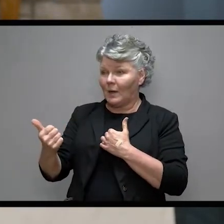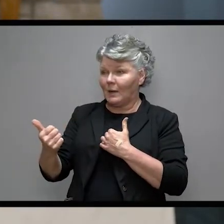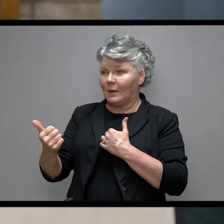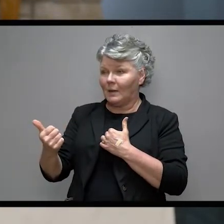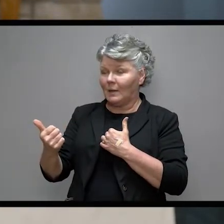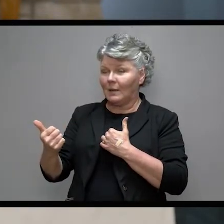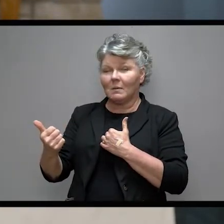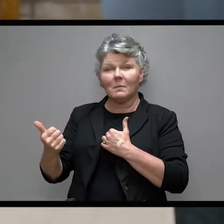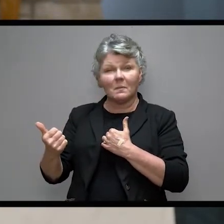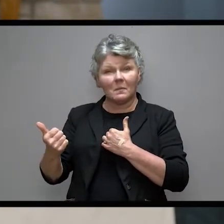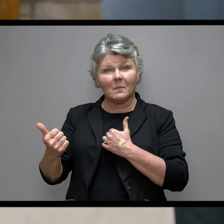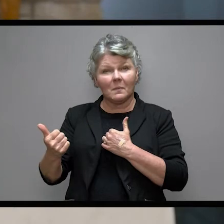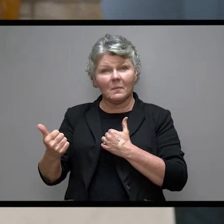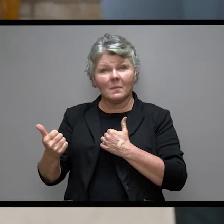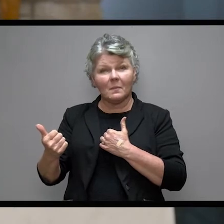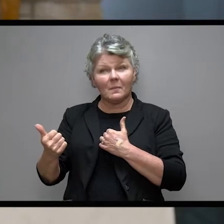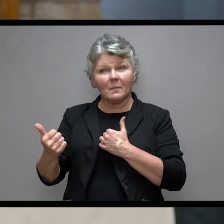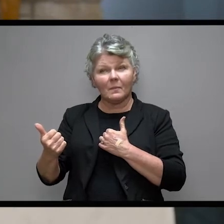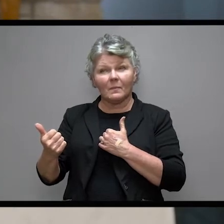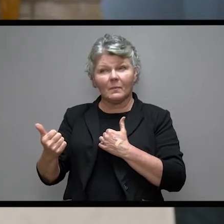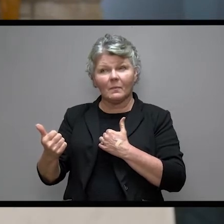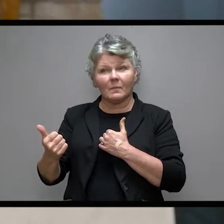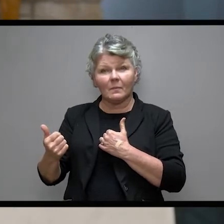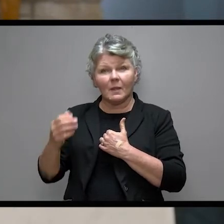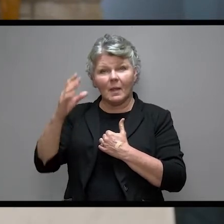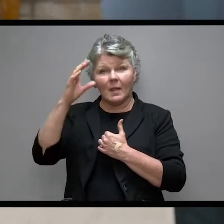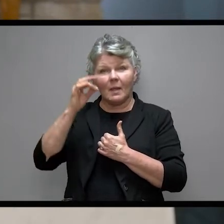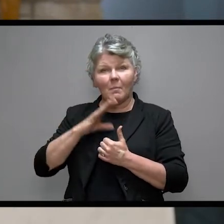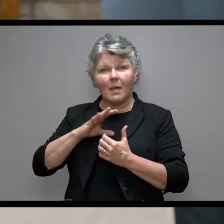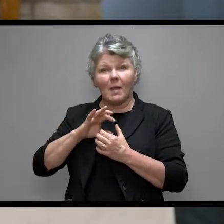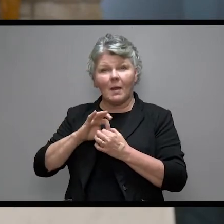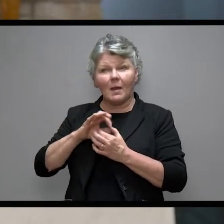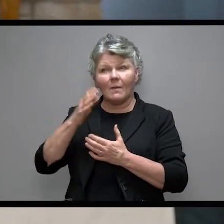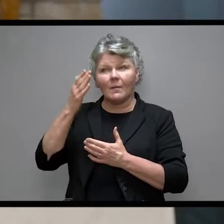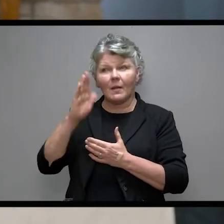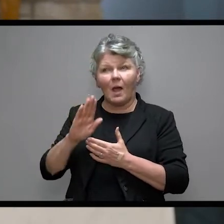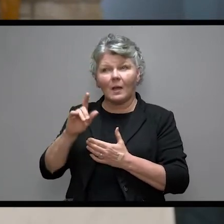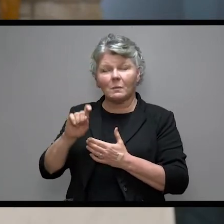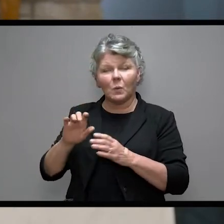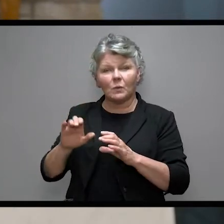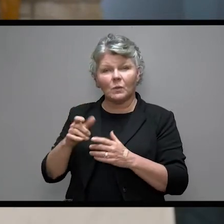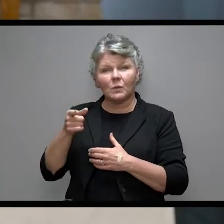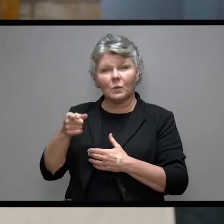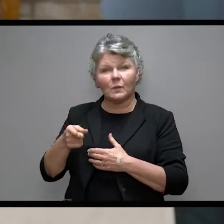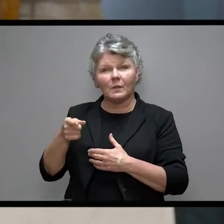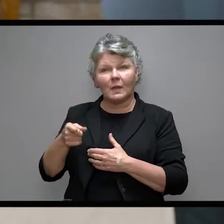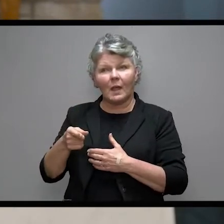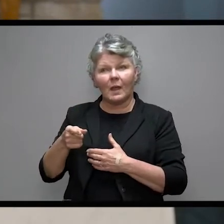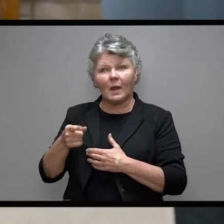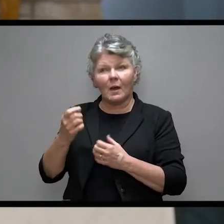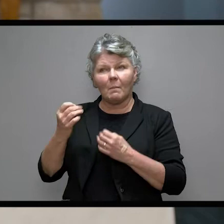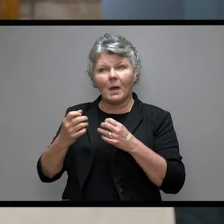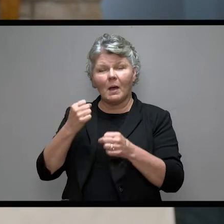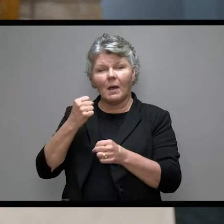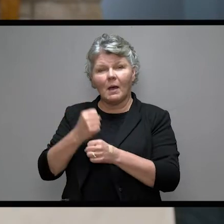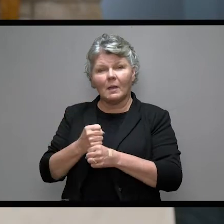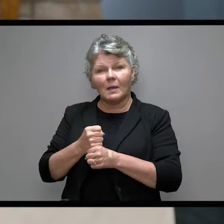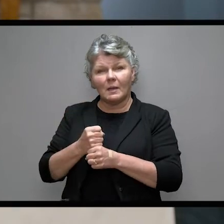Right? What's a man of God to do in a situation like that when it's been so long?